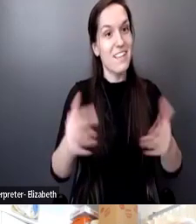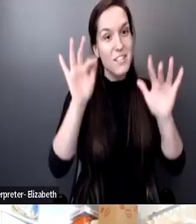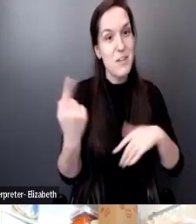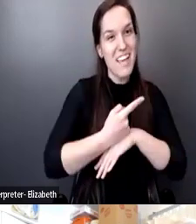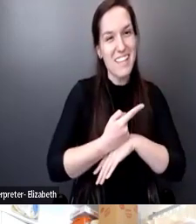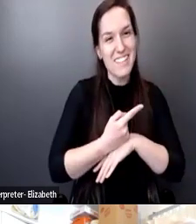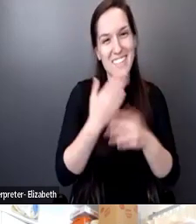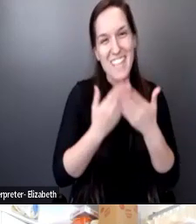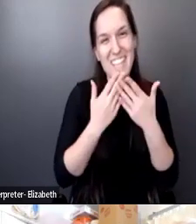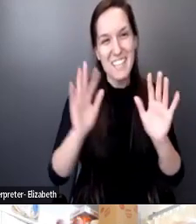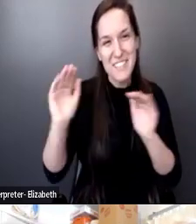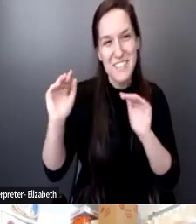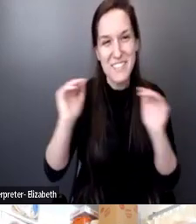Bye. Bye. I'll next Bye. Bye.